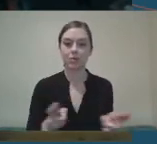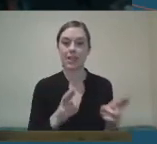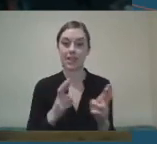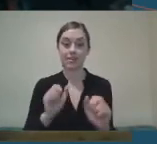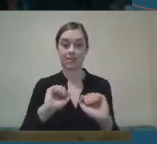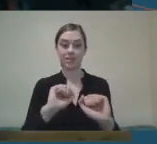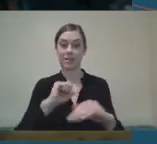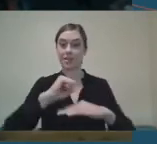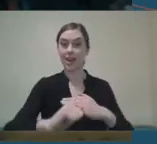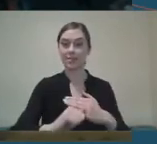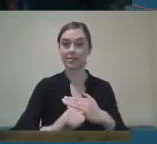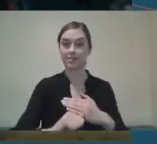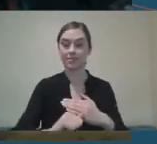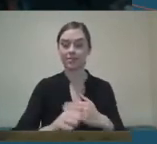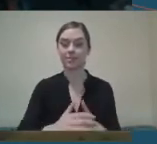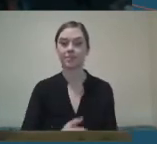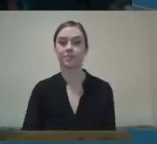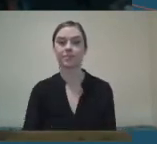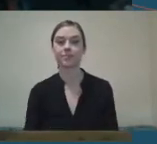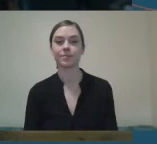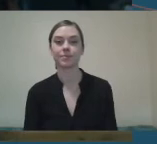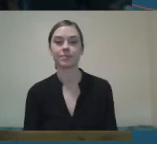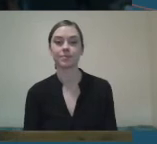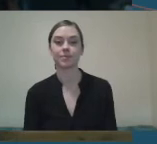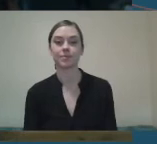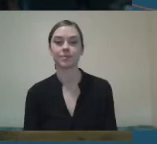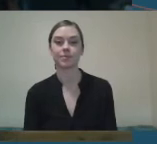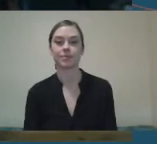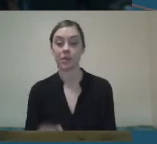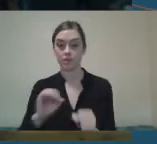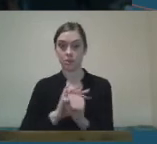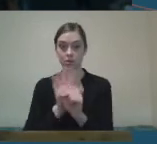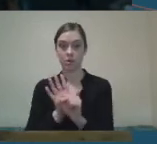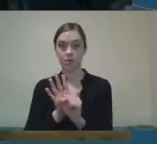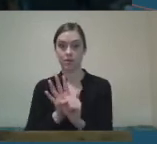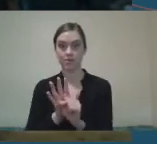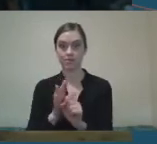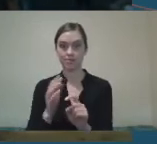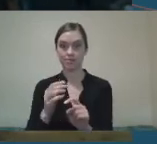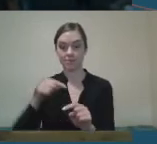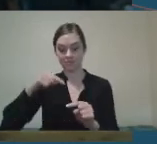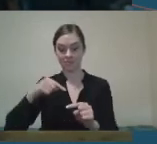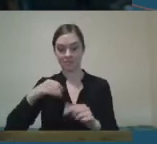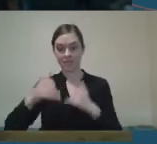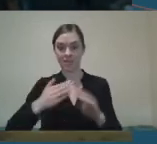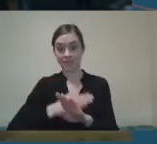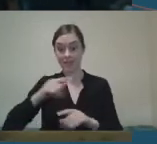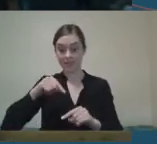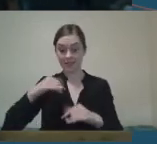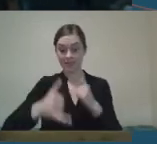everyday life. So COVID, at the beginning of this year, we had trained